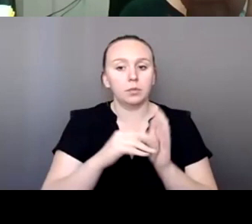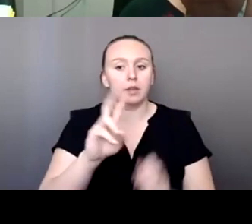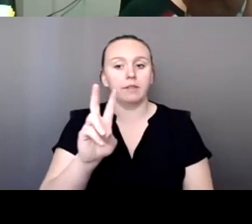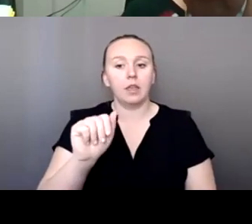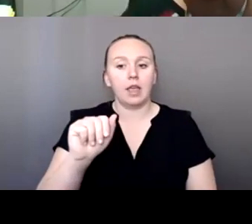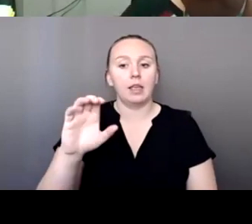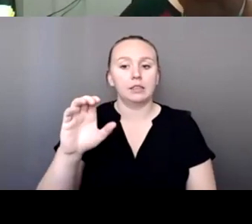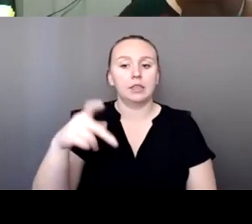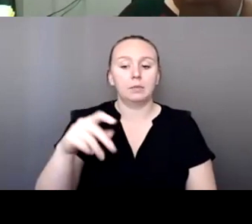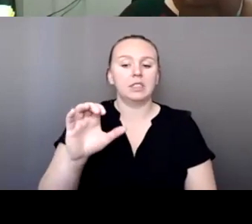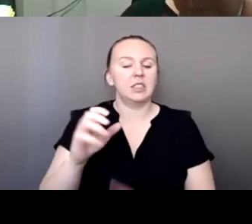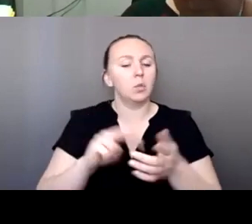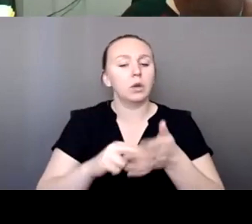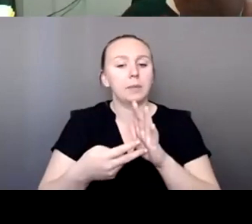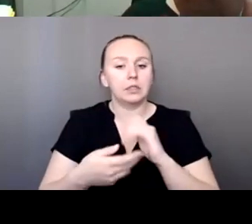stands for?